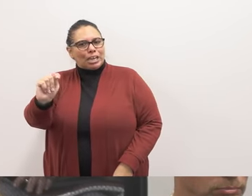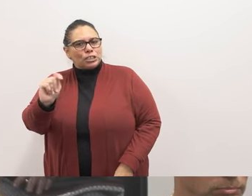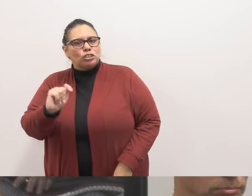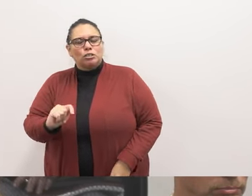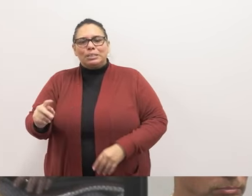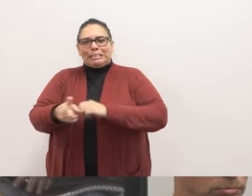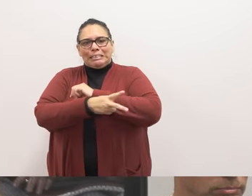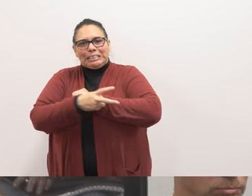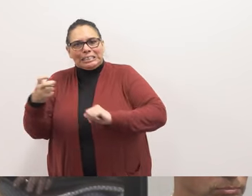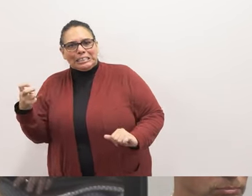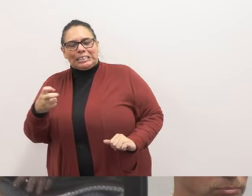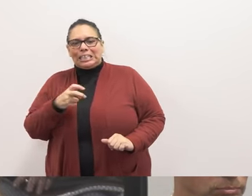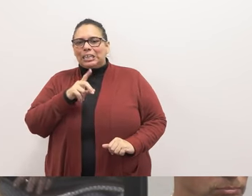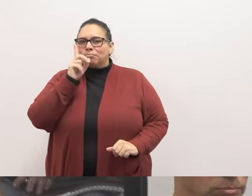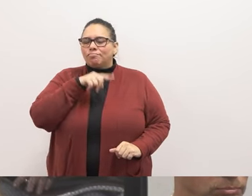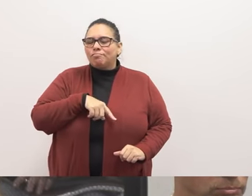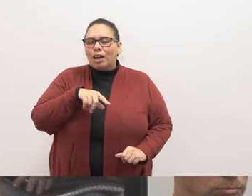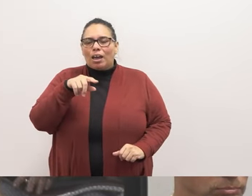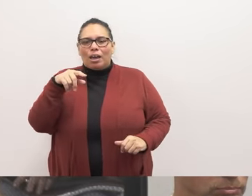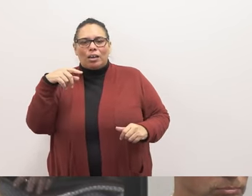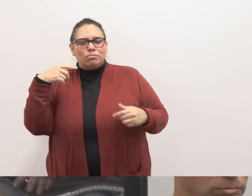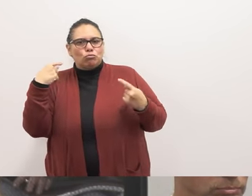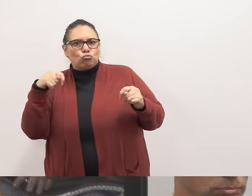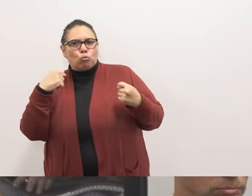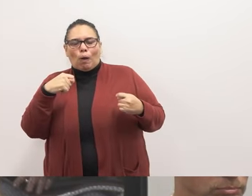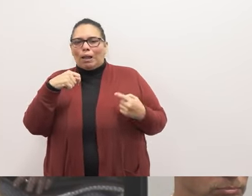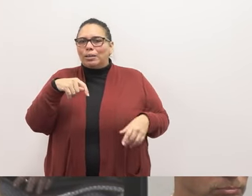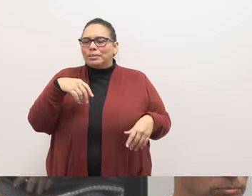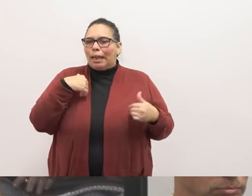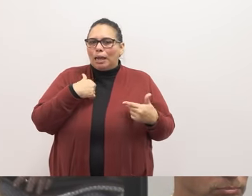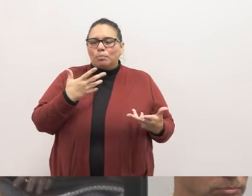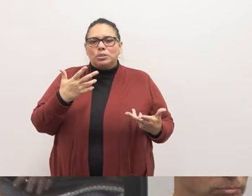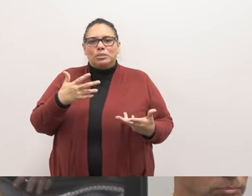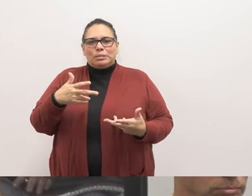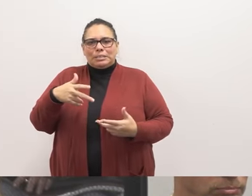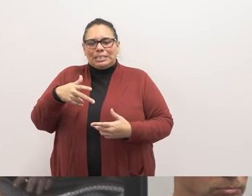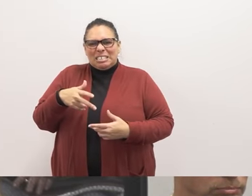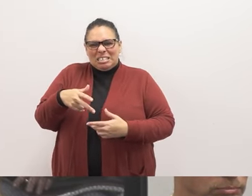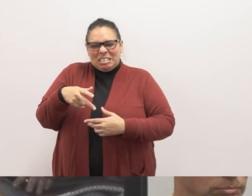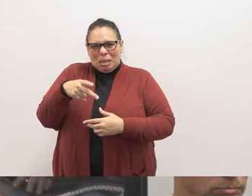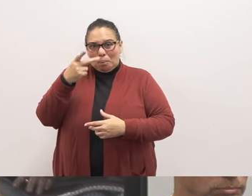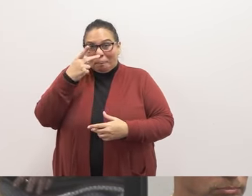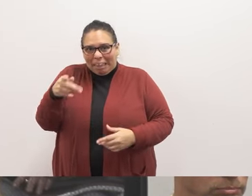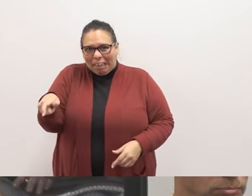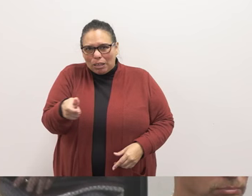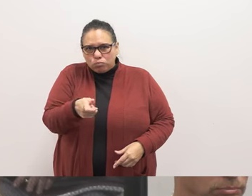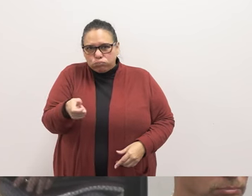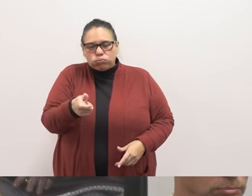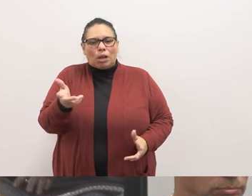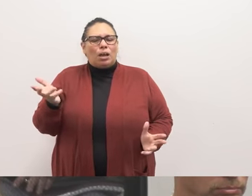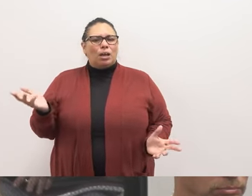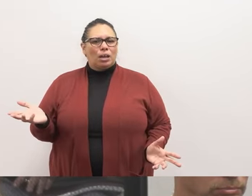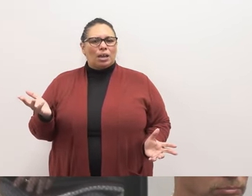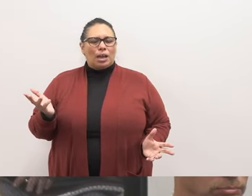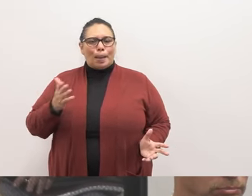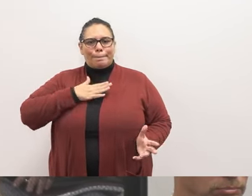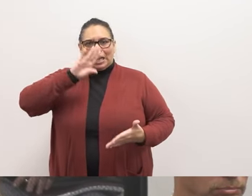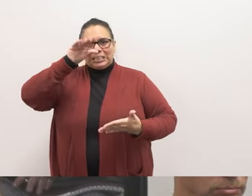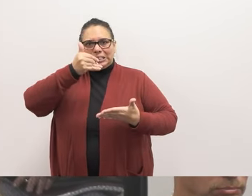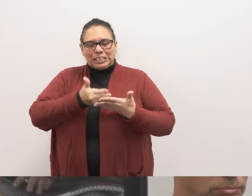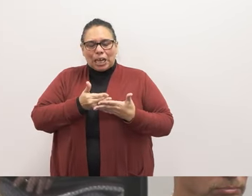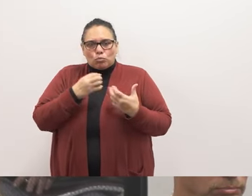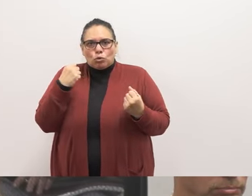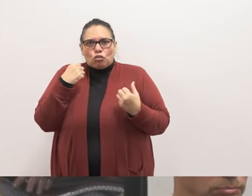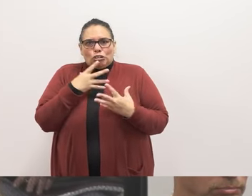animals, putting them in the toilet and peeing on them, just to name a few. My son was scared to go to sleep every night for fear of being harassed or assaulted.